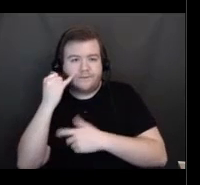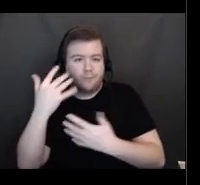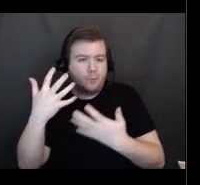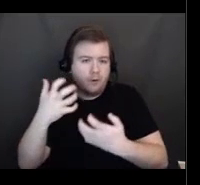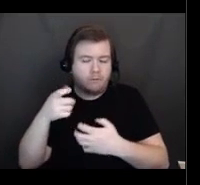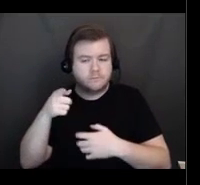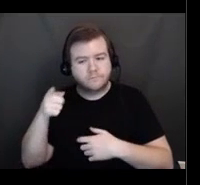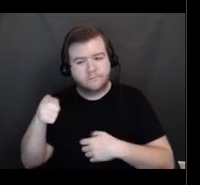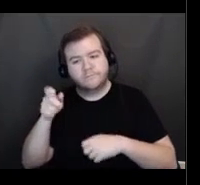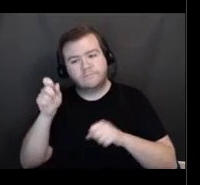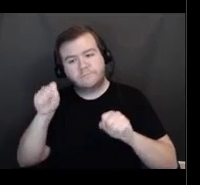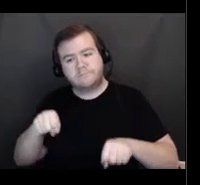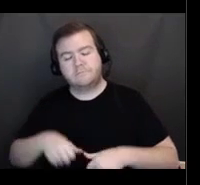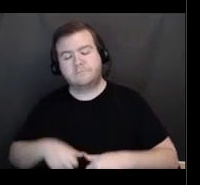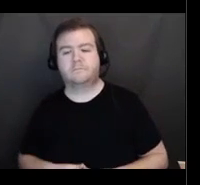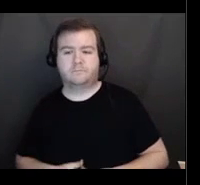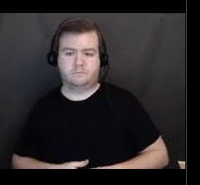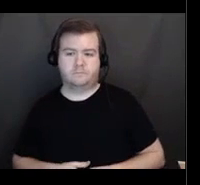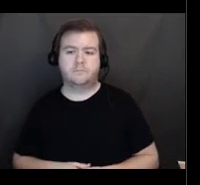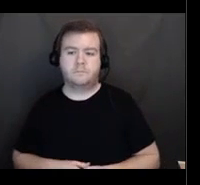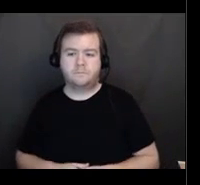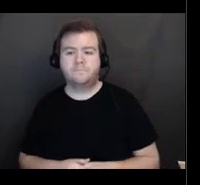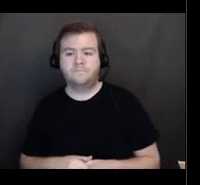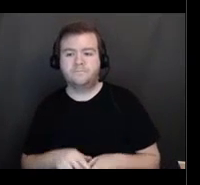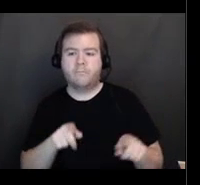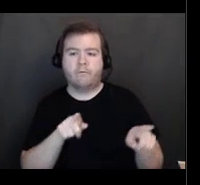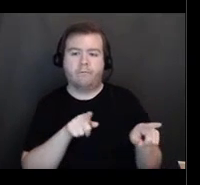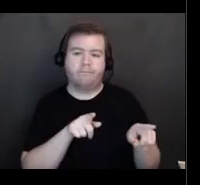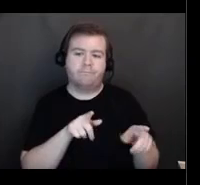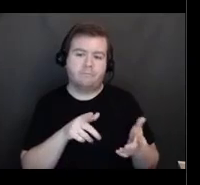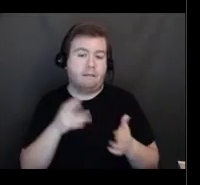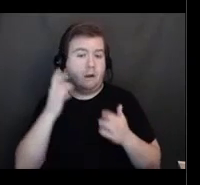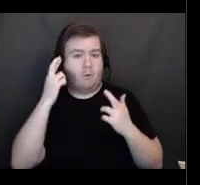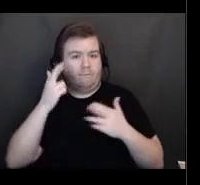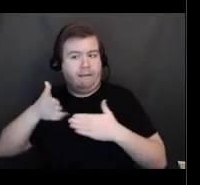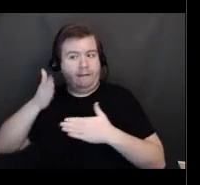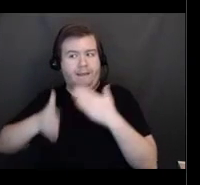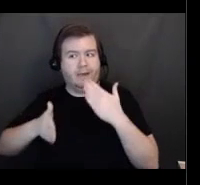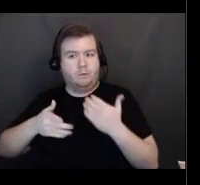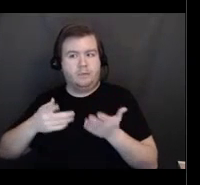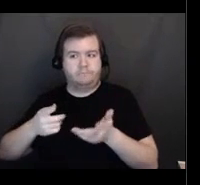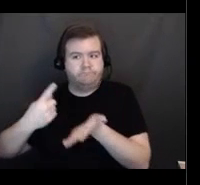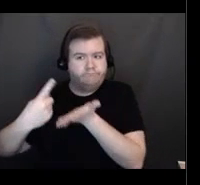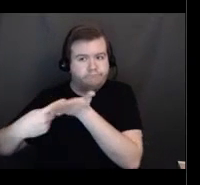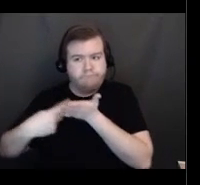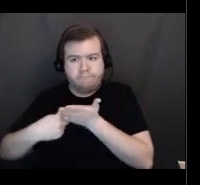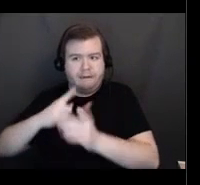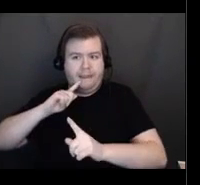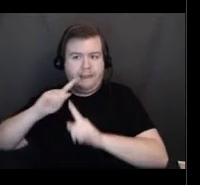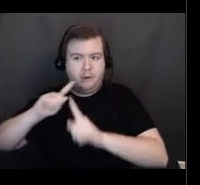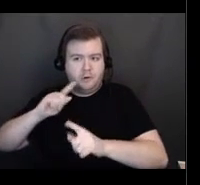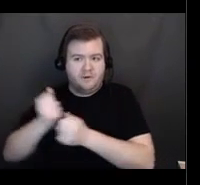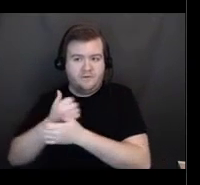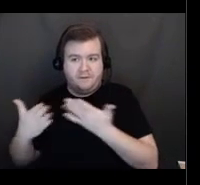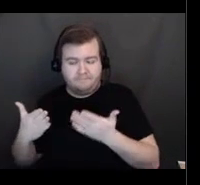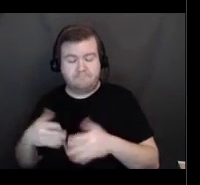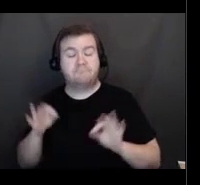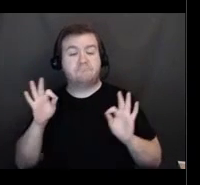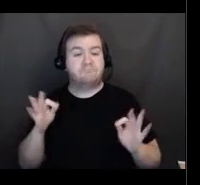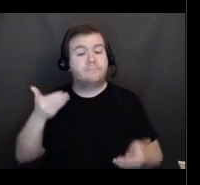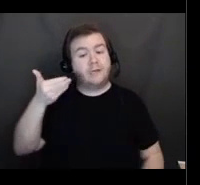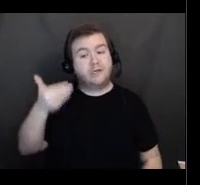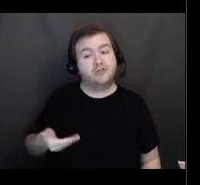we will be able to hopefully answer those for you today. So, my name is John Levesque,